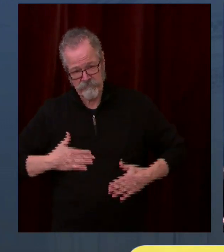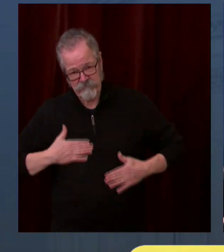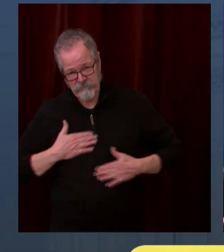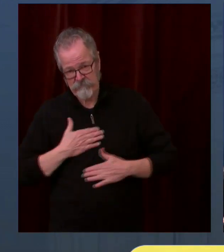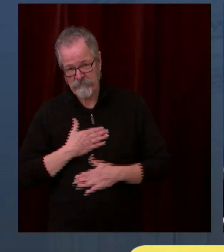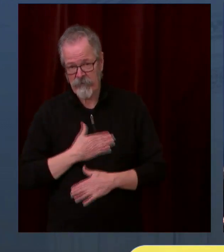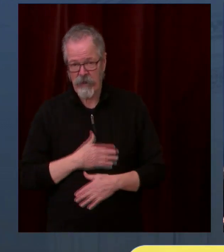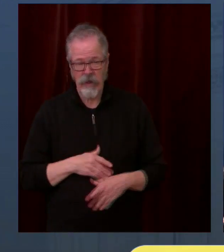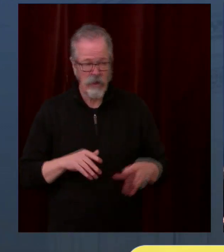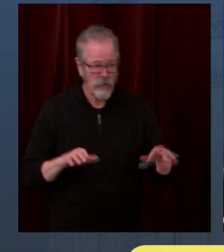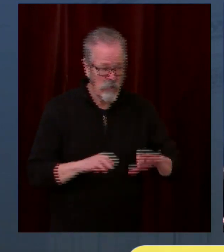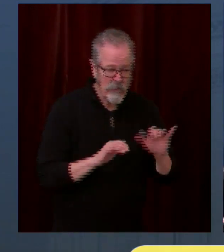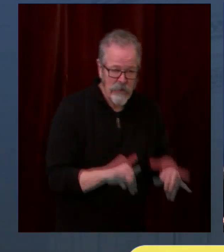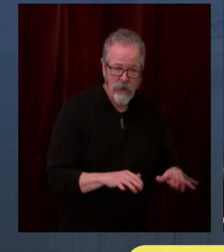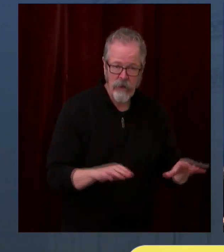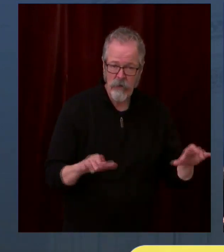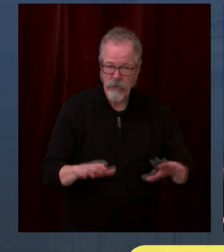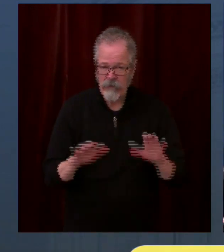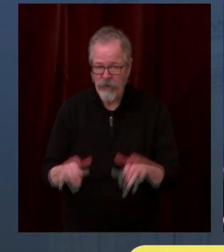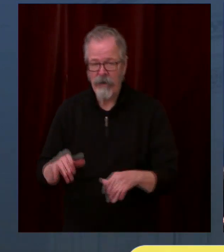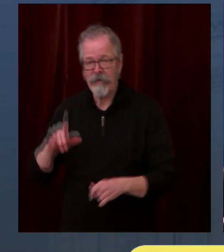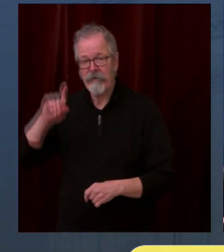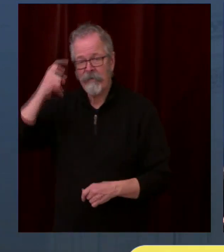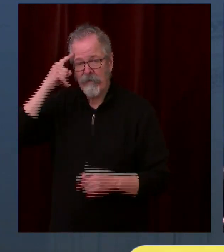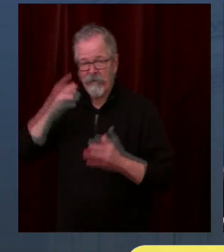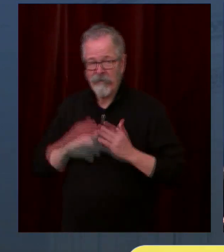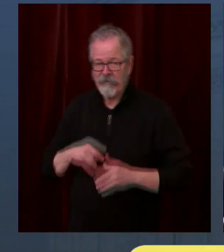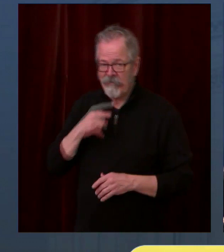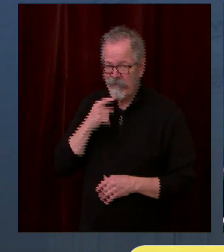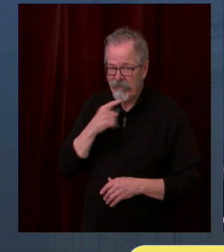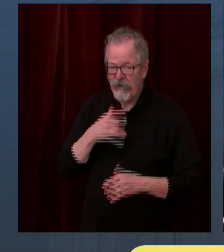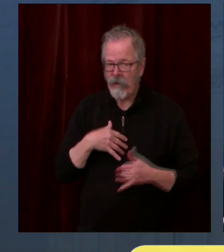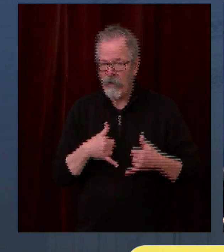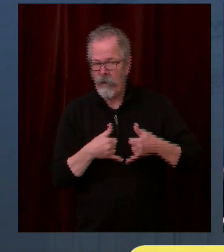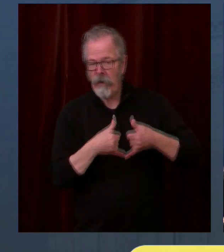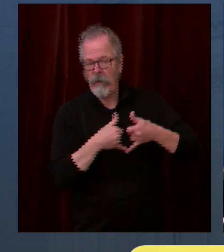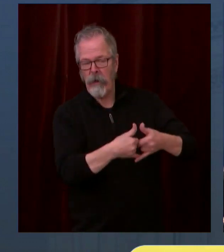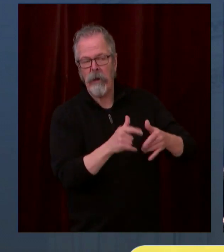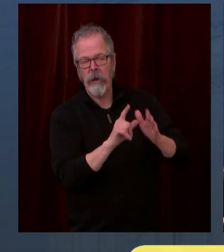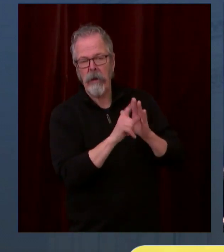I know that's okay with you. Absolutely. We're doing it to help everybody else, we hope.